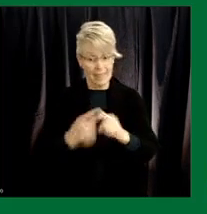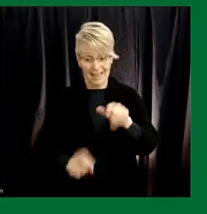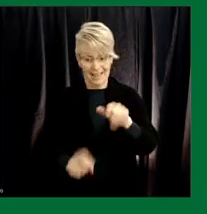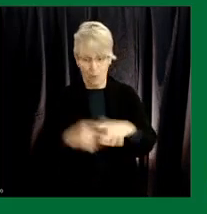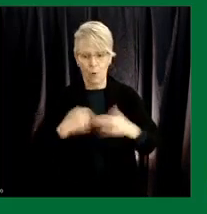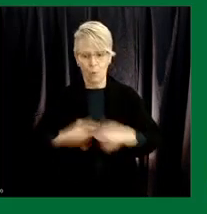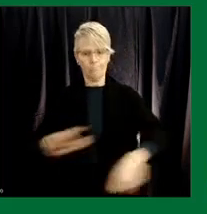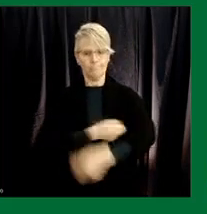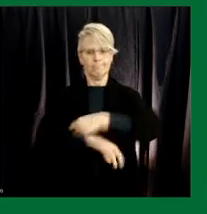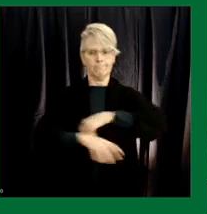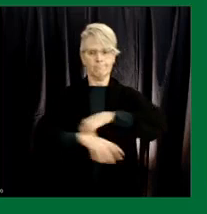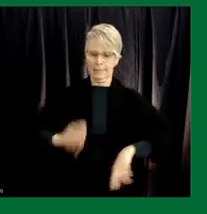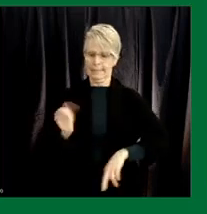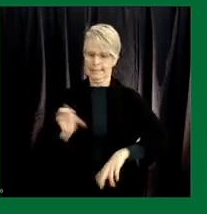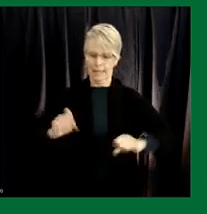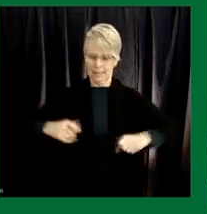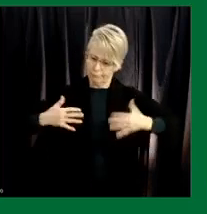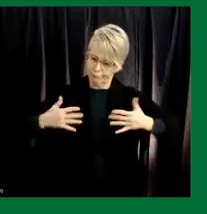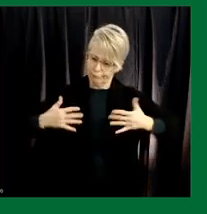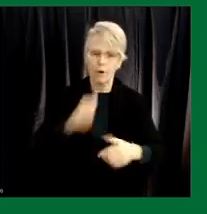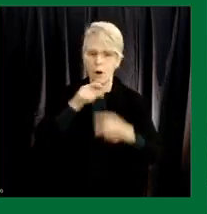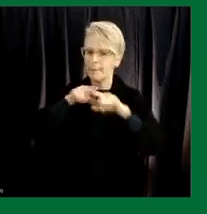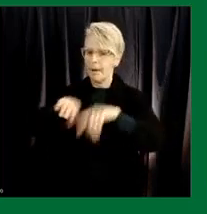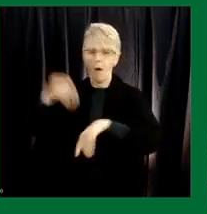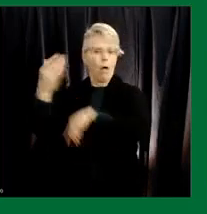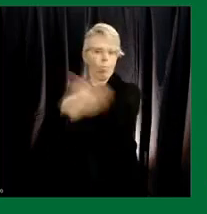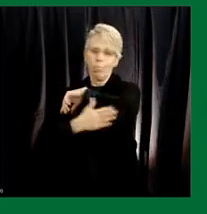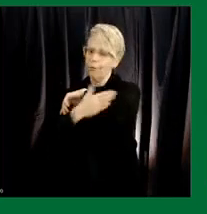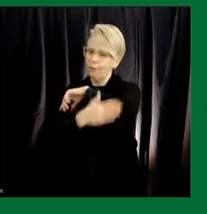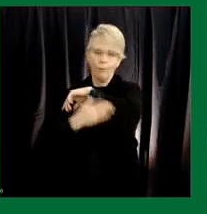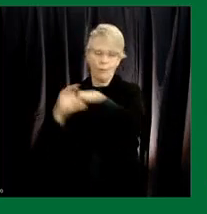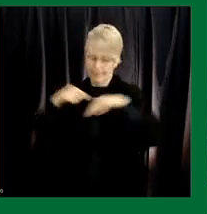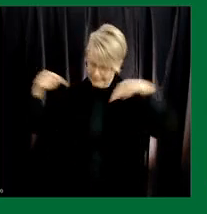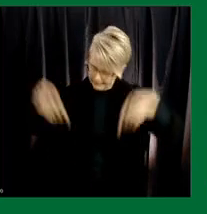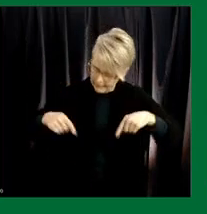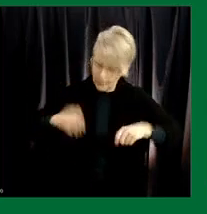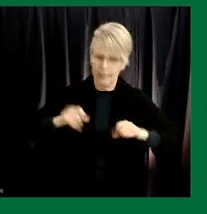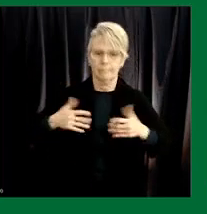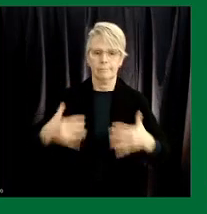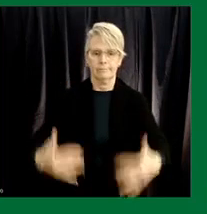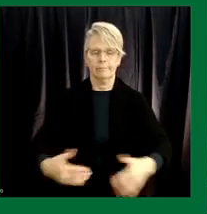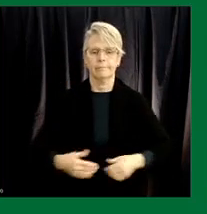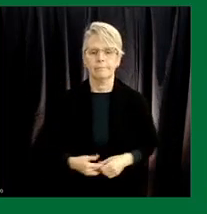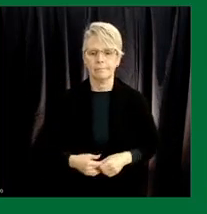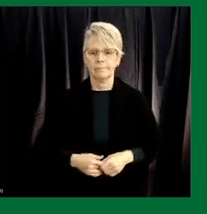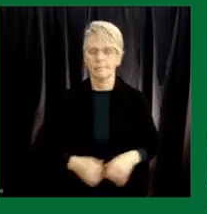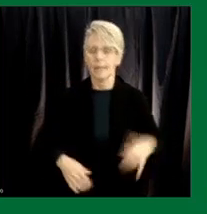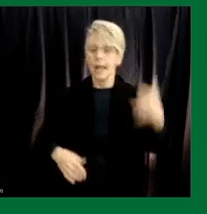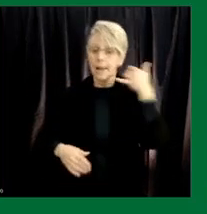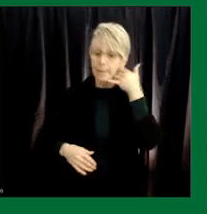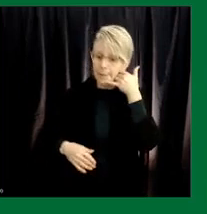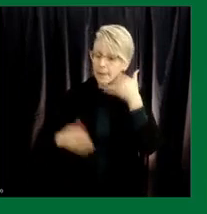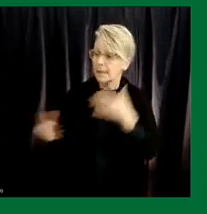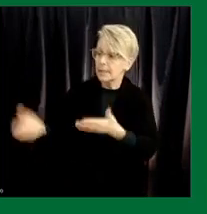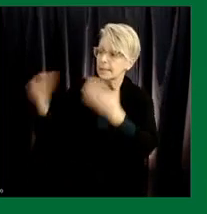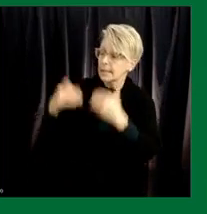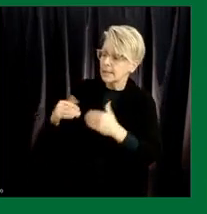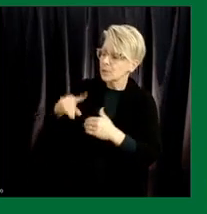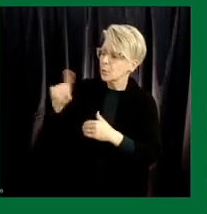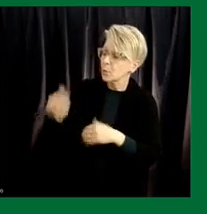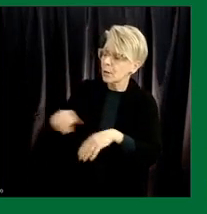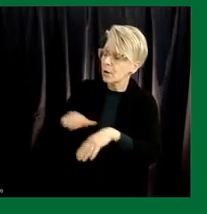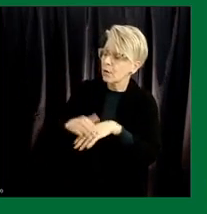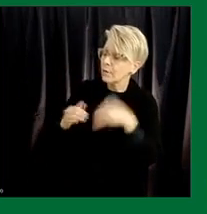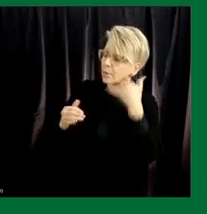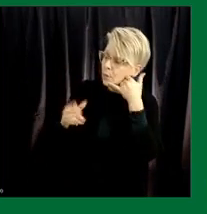very same uh uh the very same questions uh in years to come we'll take our next question on the line operator